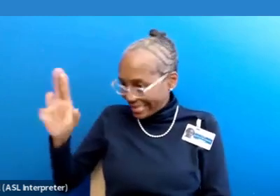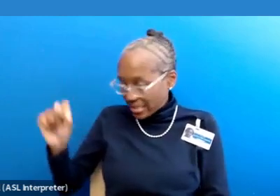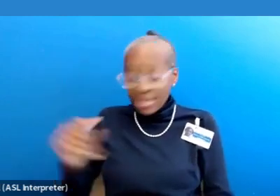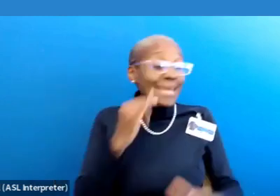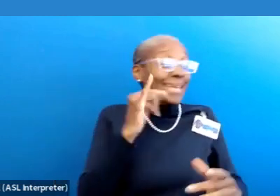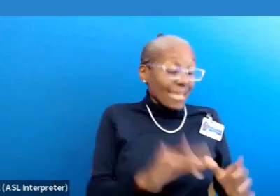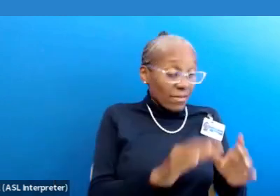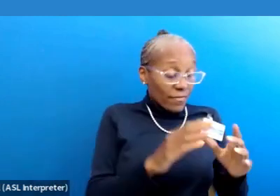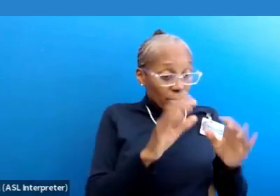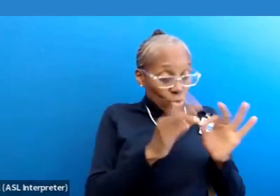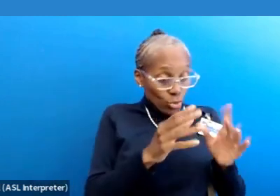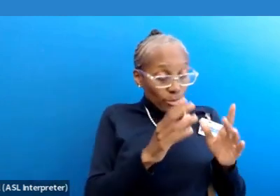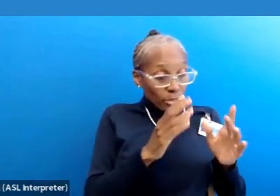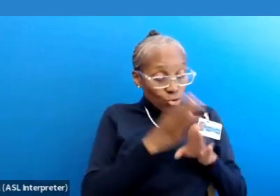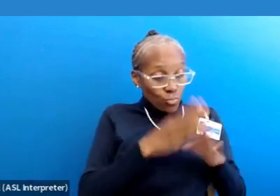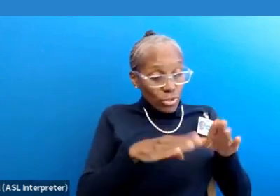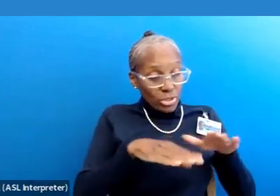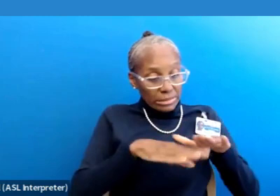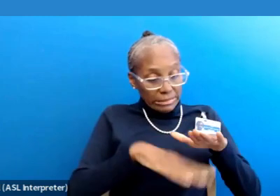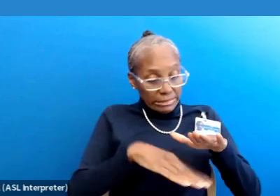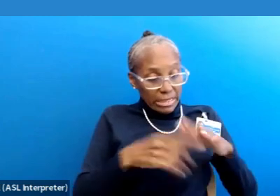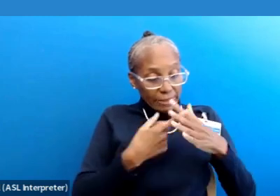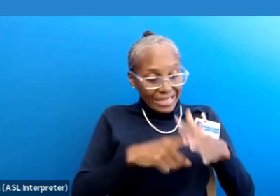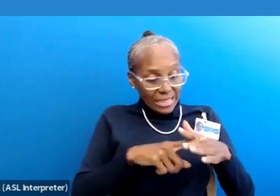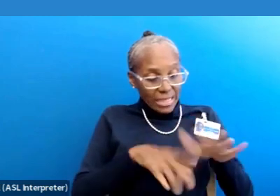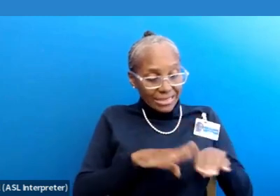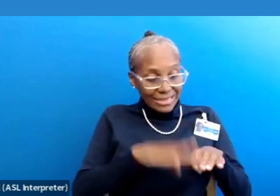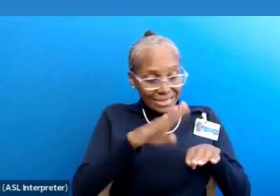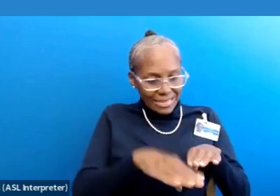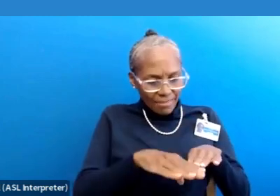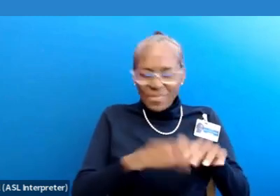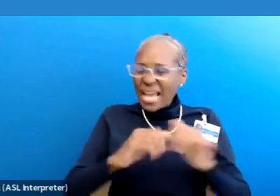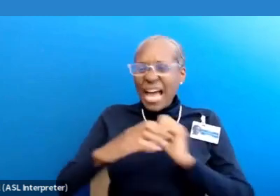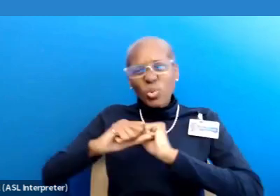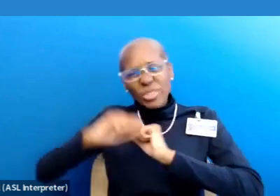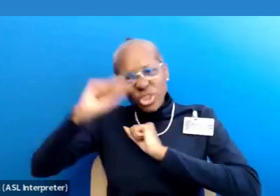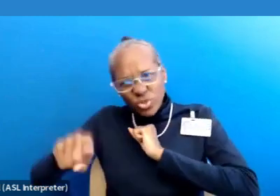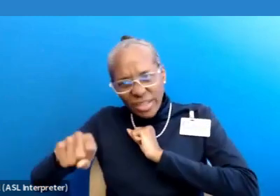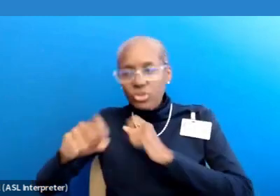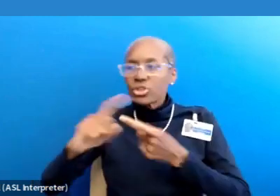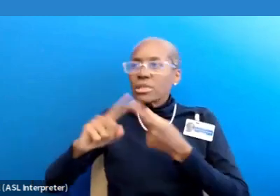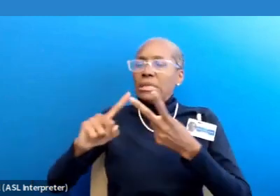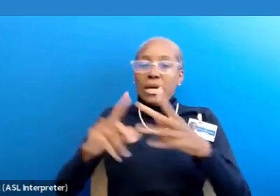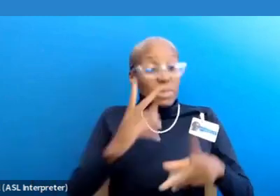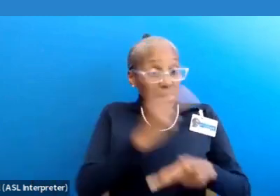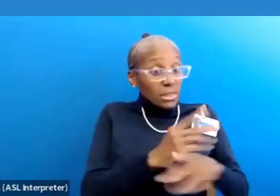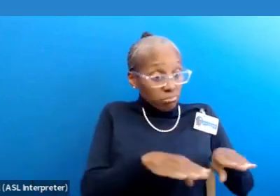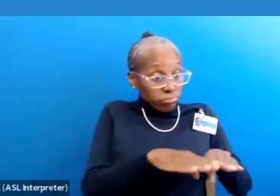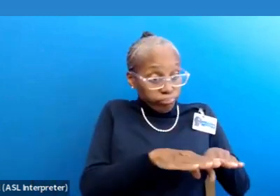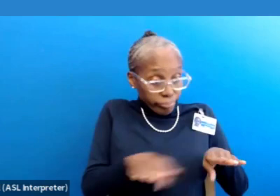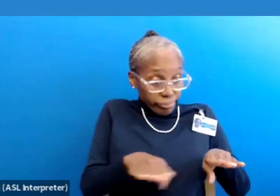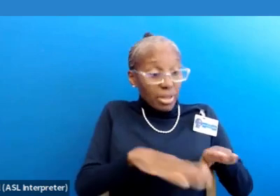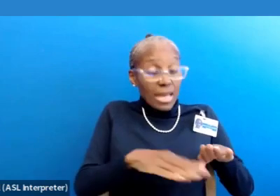healthcare interpreting career, what comes next? How can we stretch? How can we maintain our baselines while